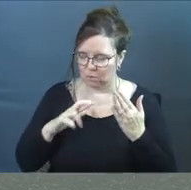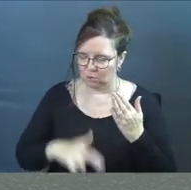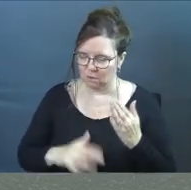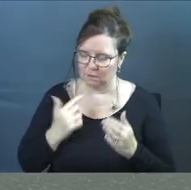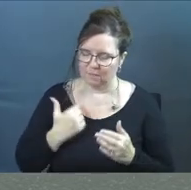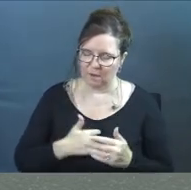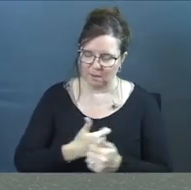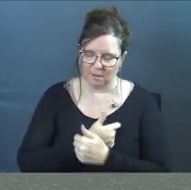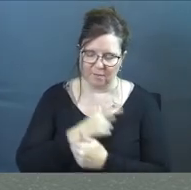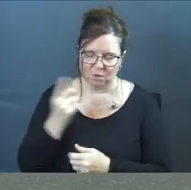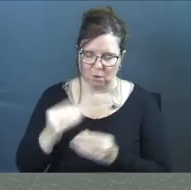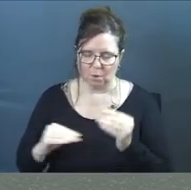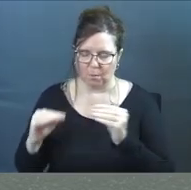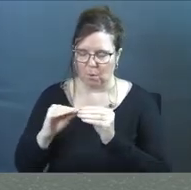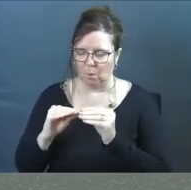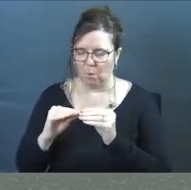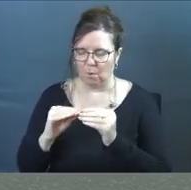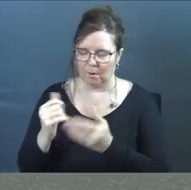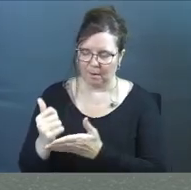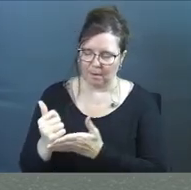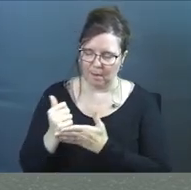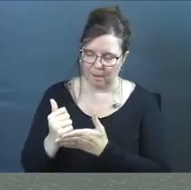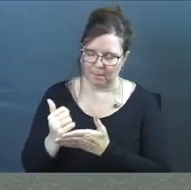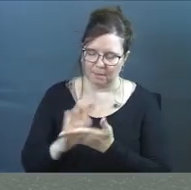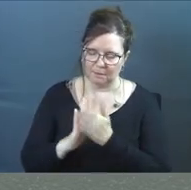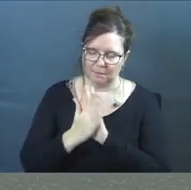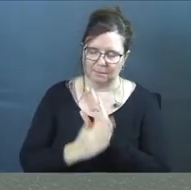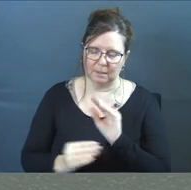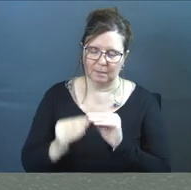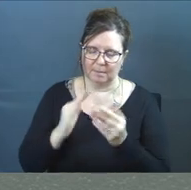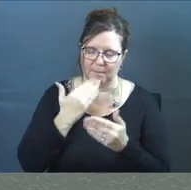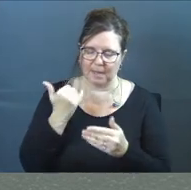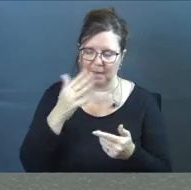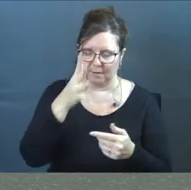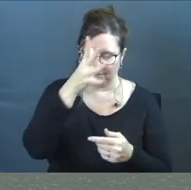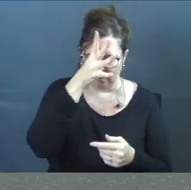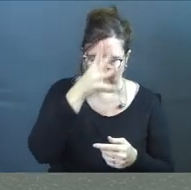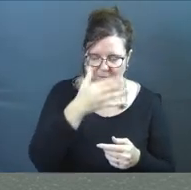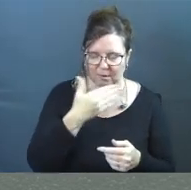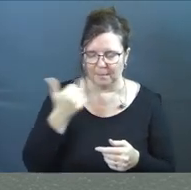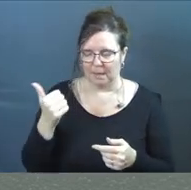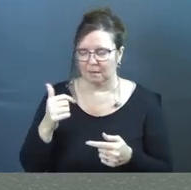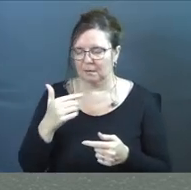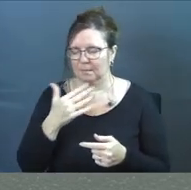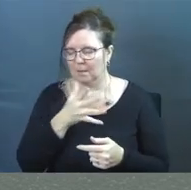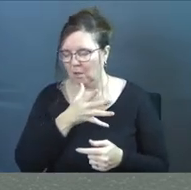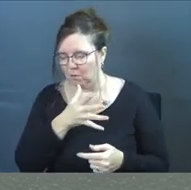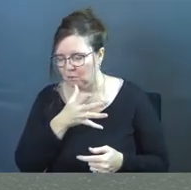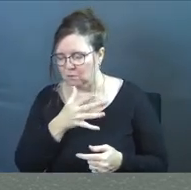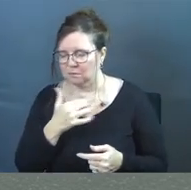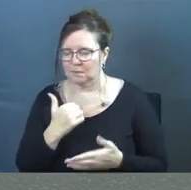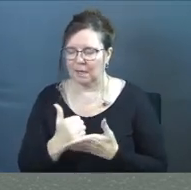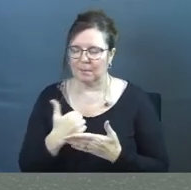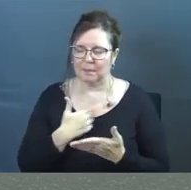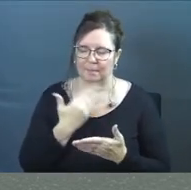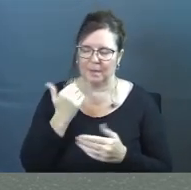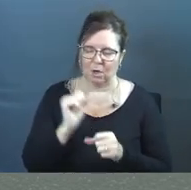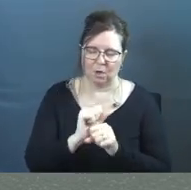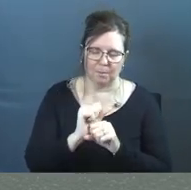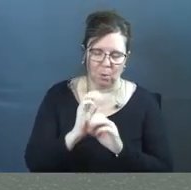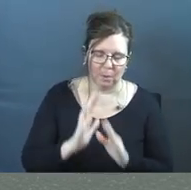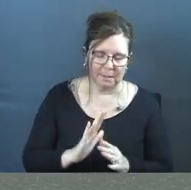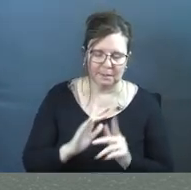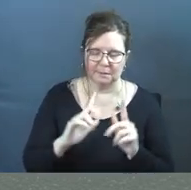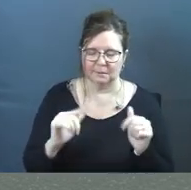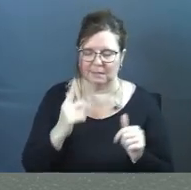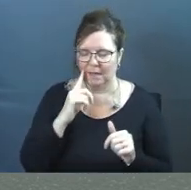of us loving you more than anything help us to be better fathers, help us to be better mothers, help us to be better employees,